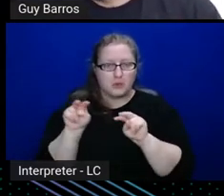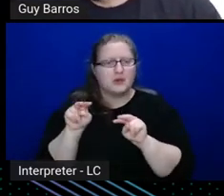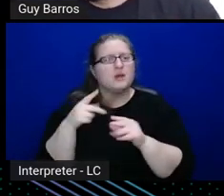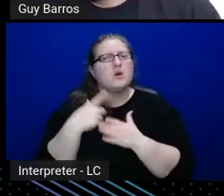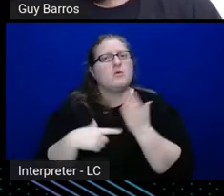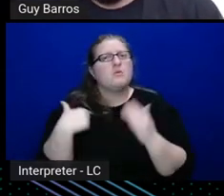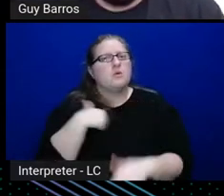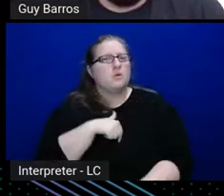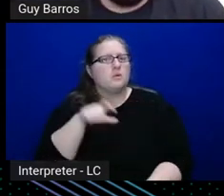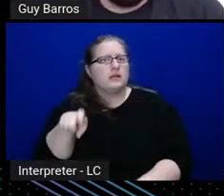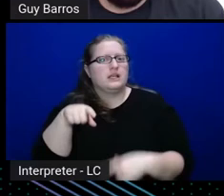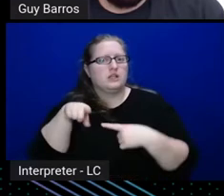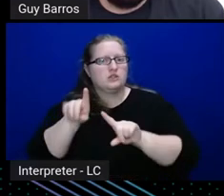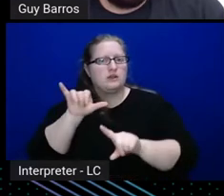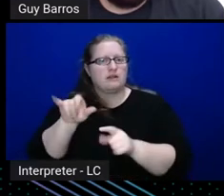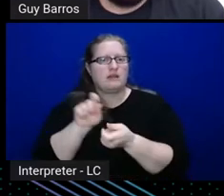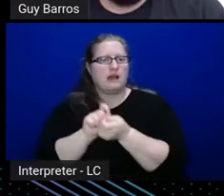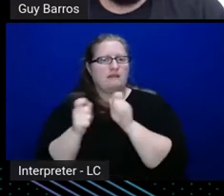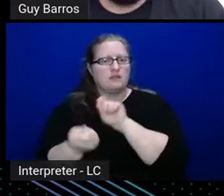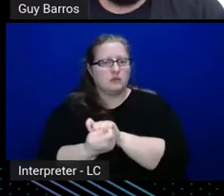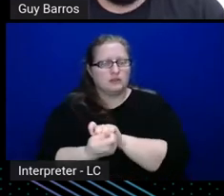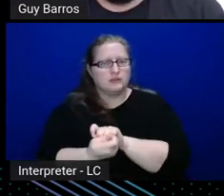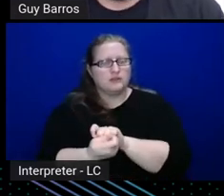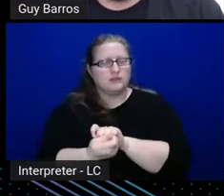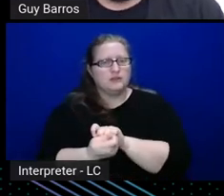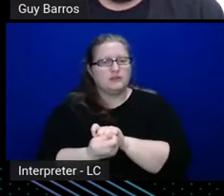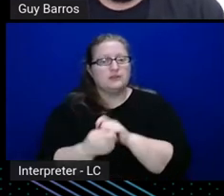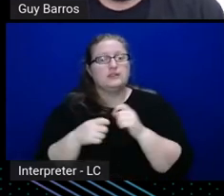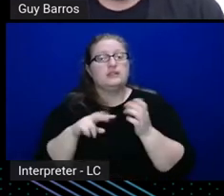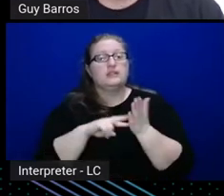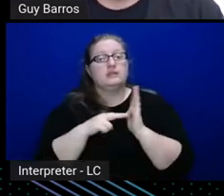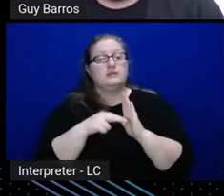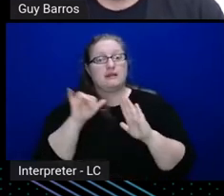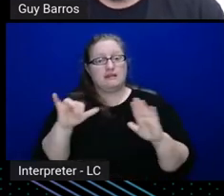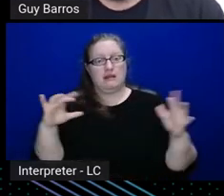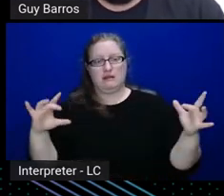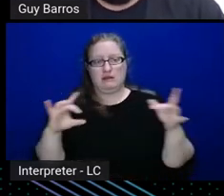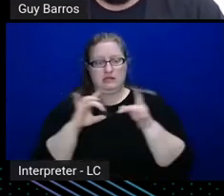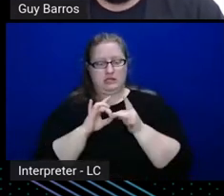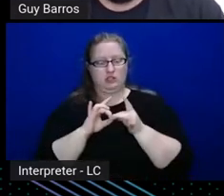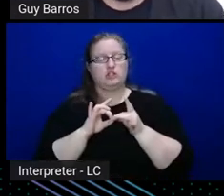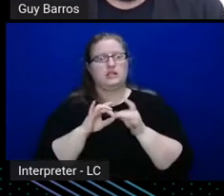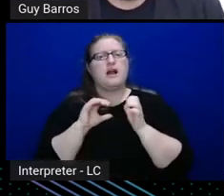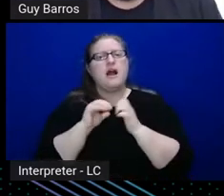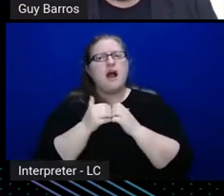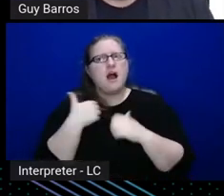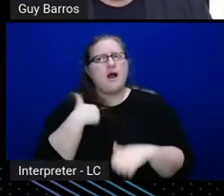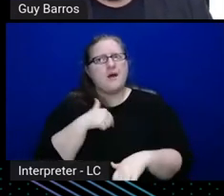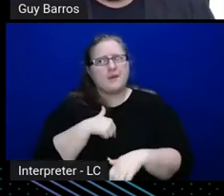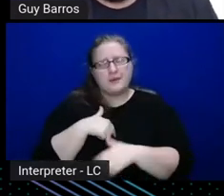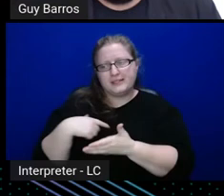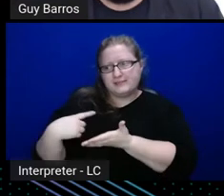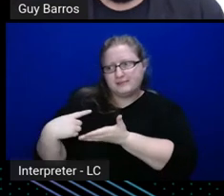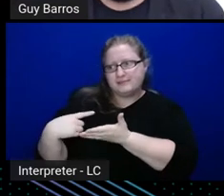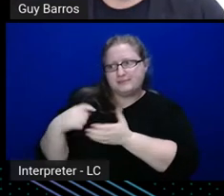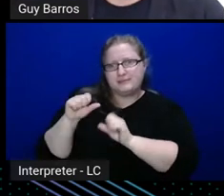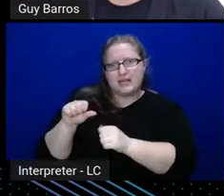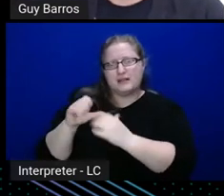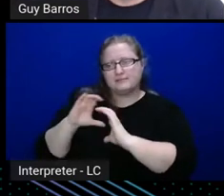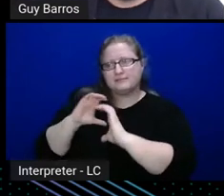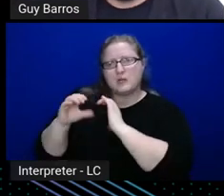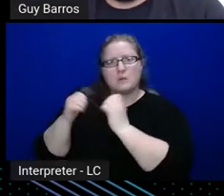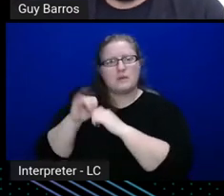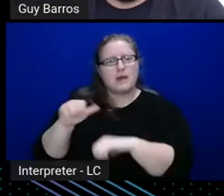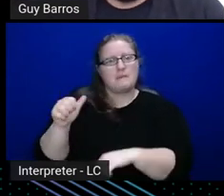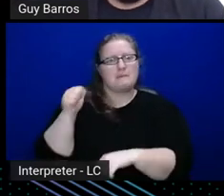well, we need the connection URL, how do we talk to that backend, right, and it's either gonna be an OIDC